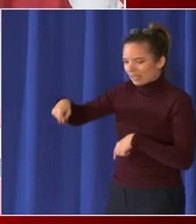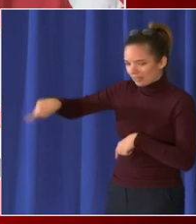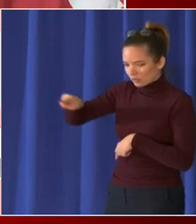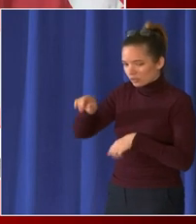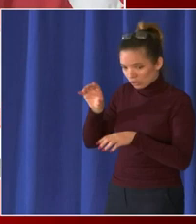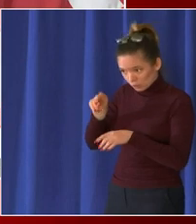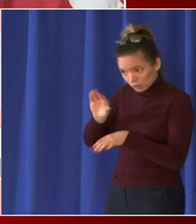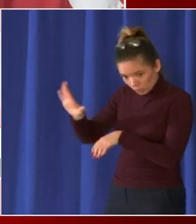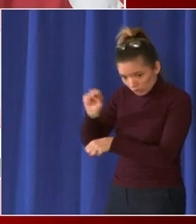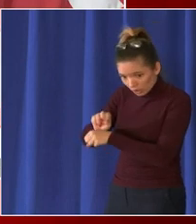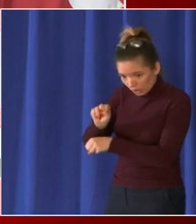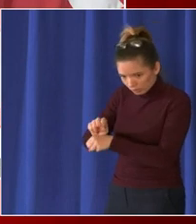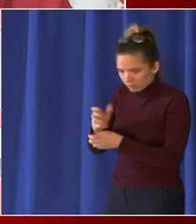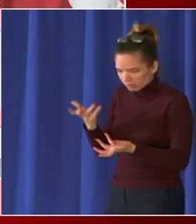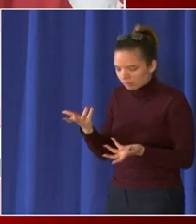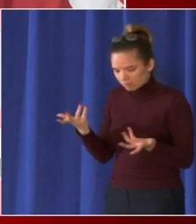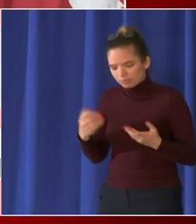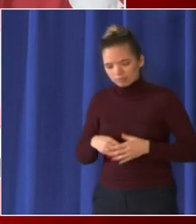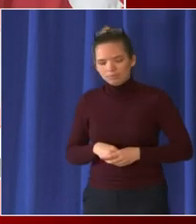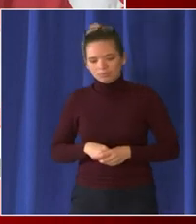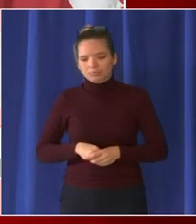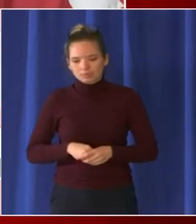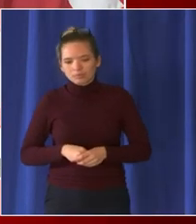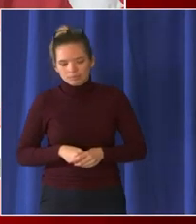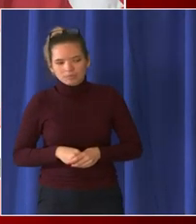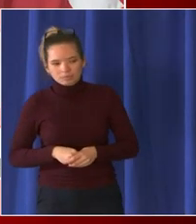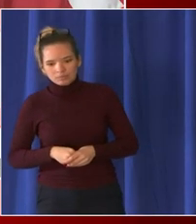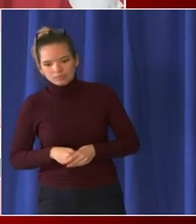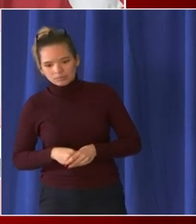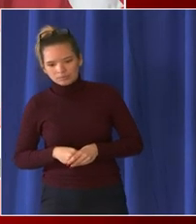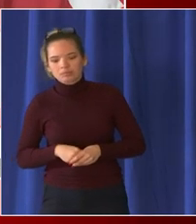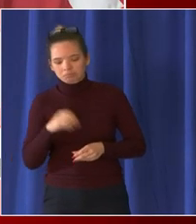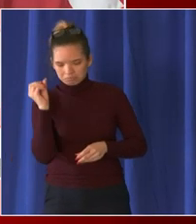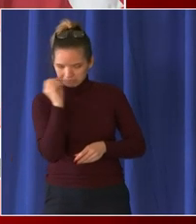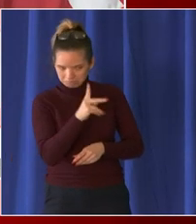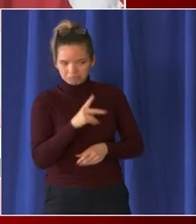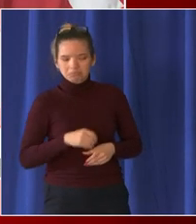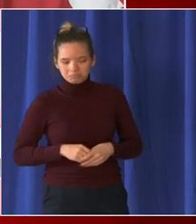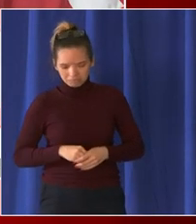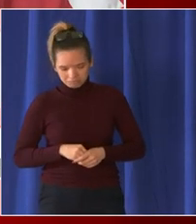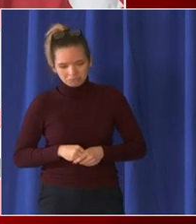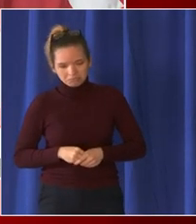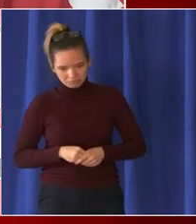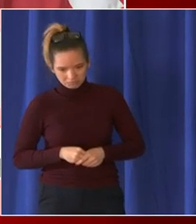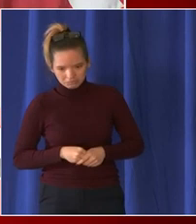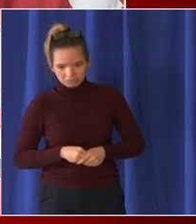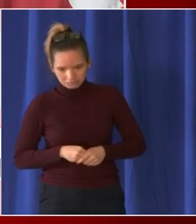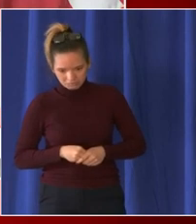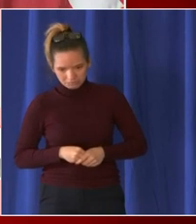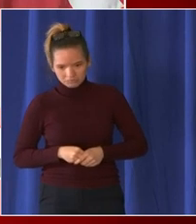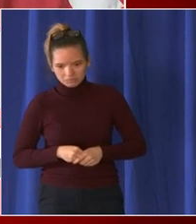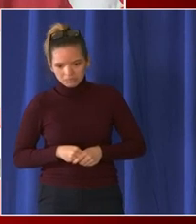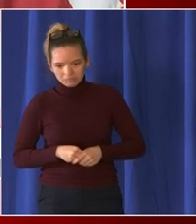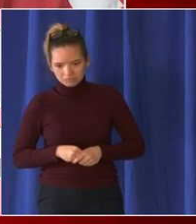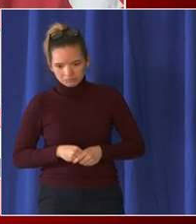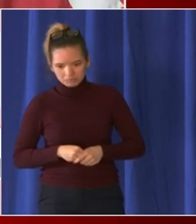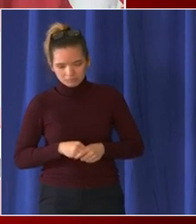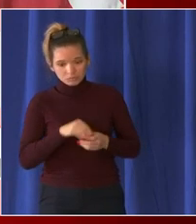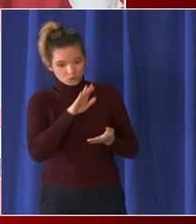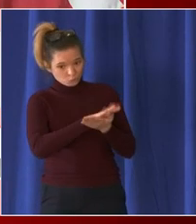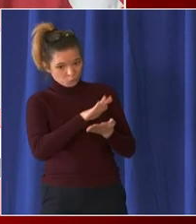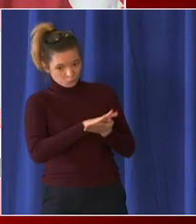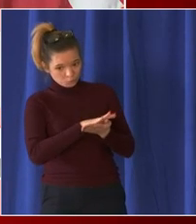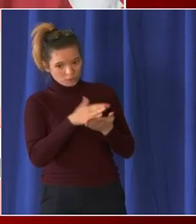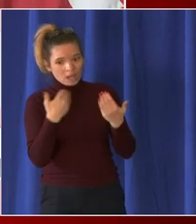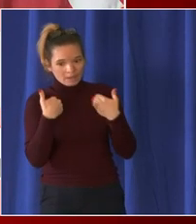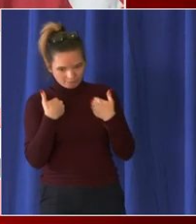then one question on schools it sounds like uh this morning schools kind of went about different ways in uh getting kids back into the